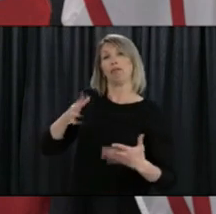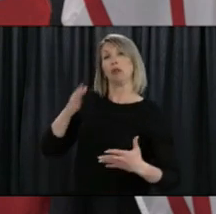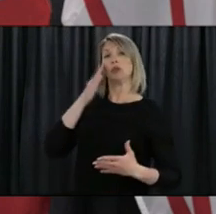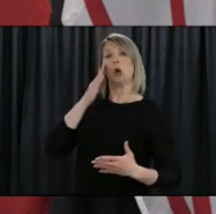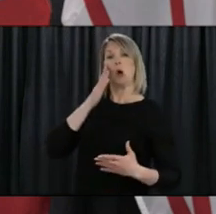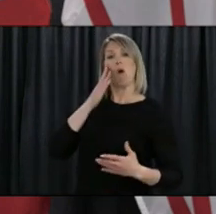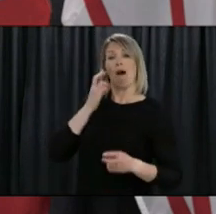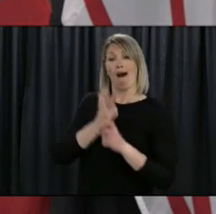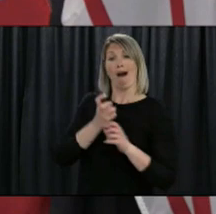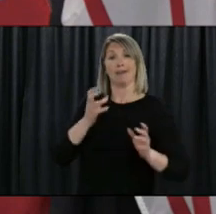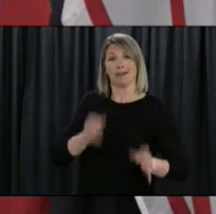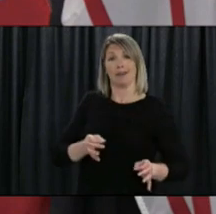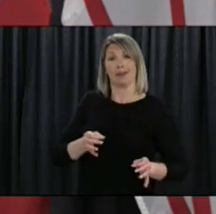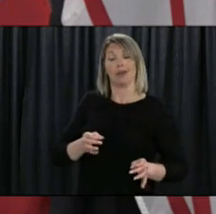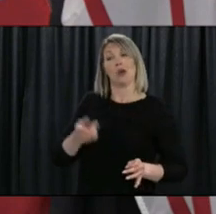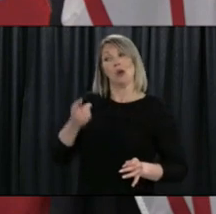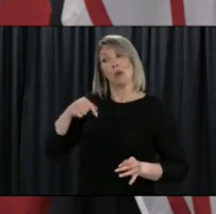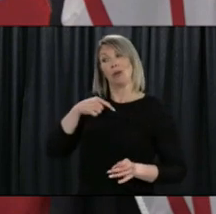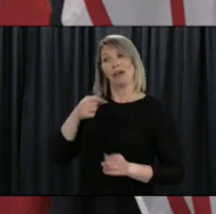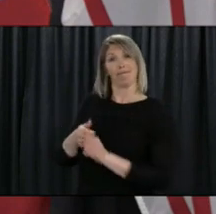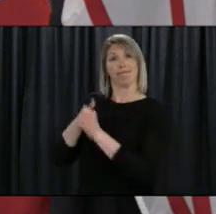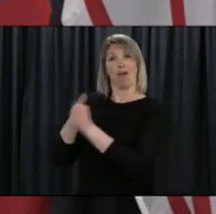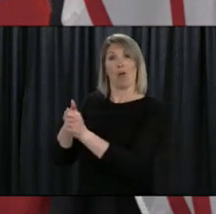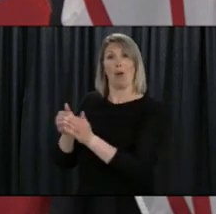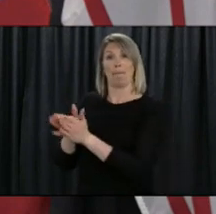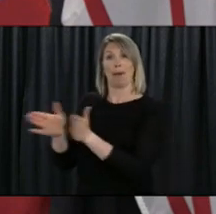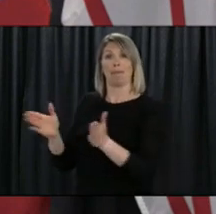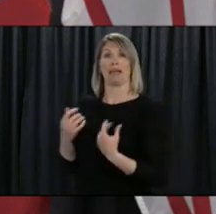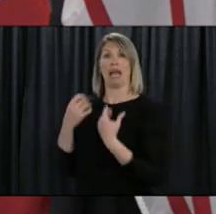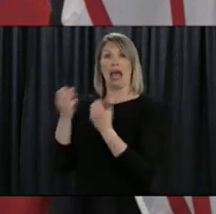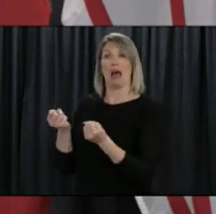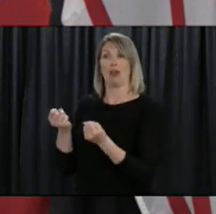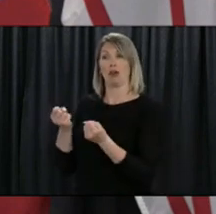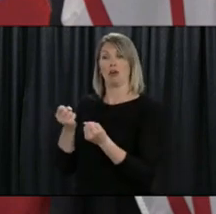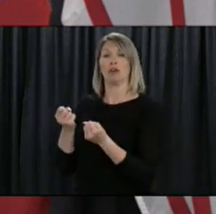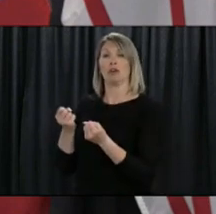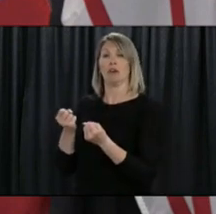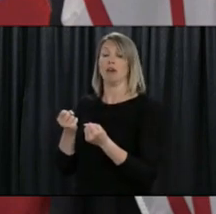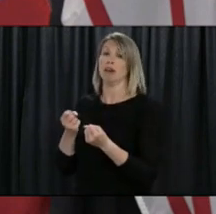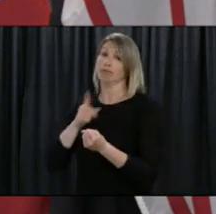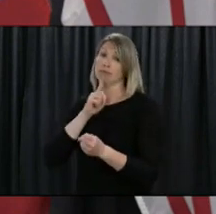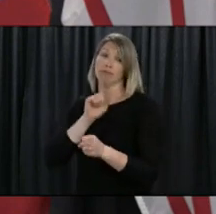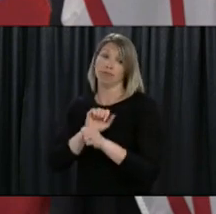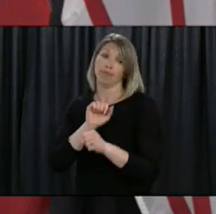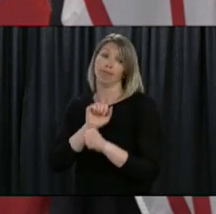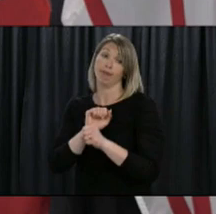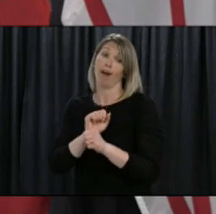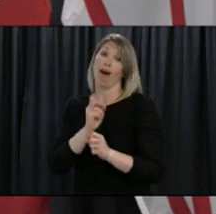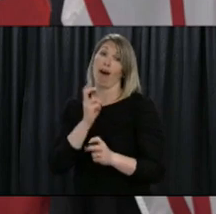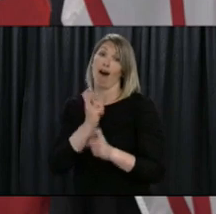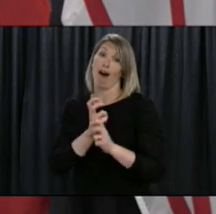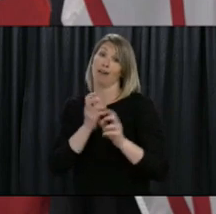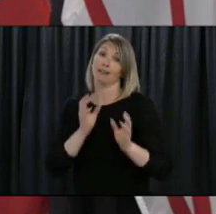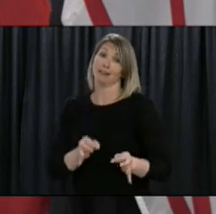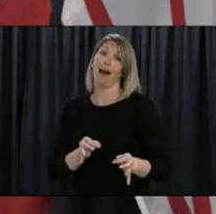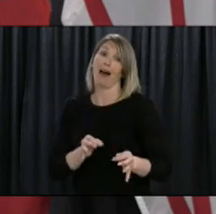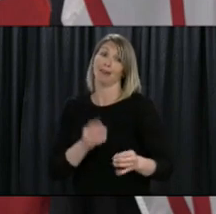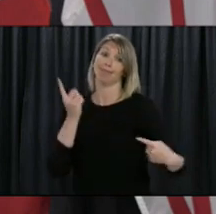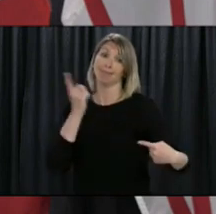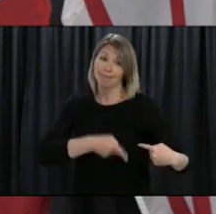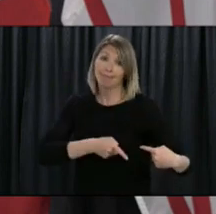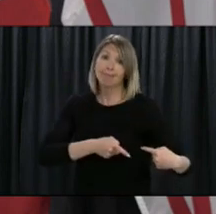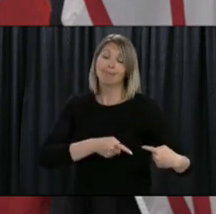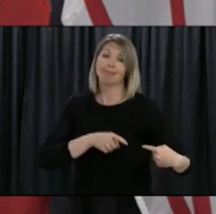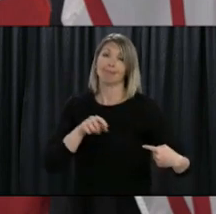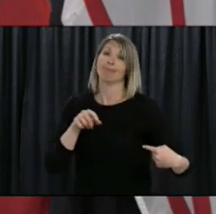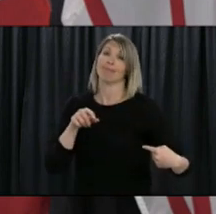measures that have been put in place you know we recognize they've been put in place for a reason as difficult as those decisions would be what we've